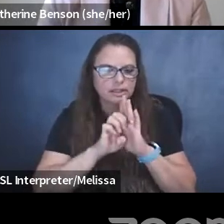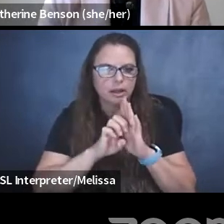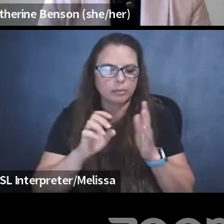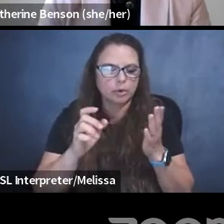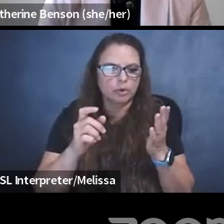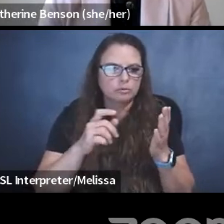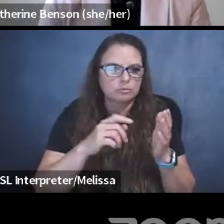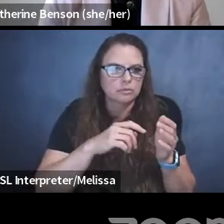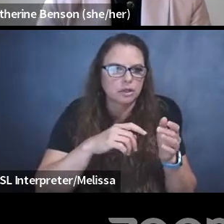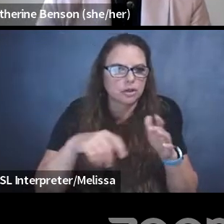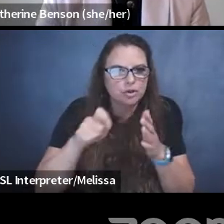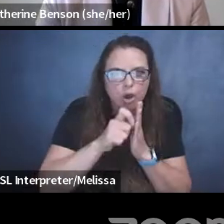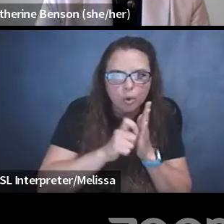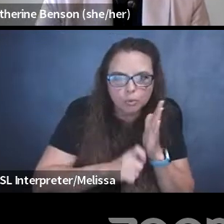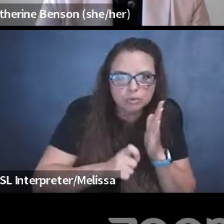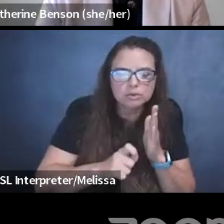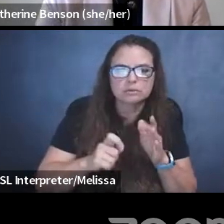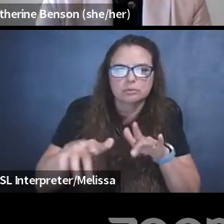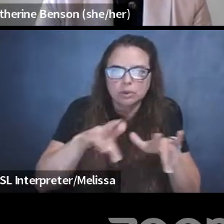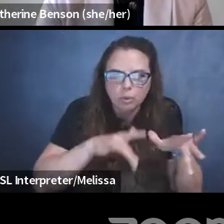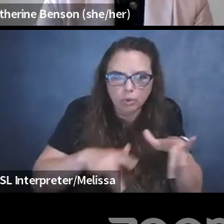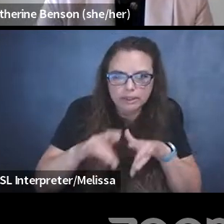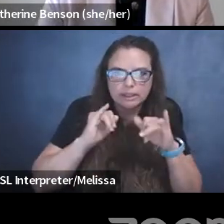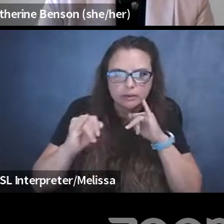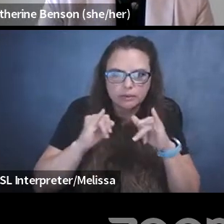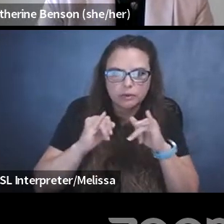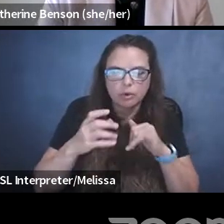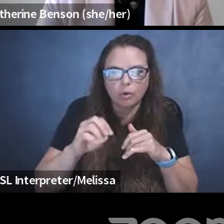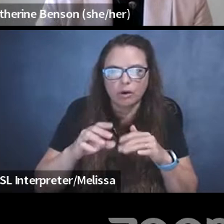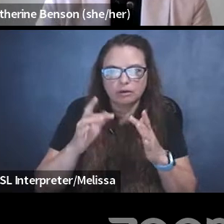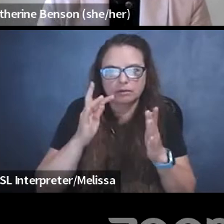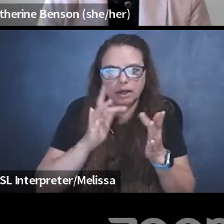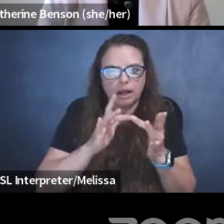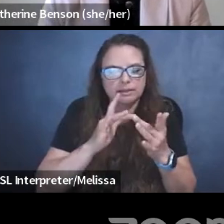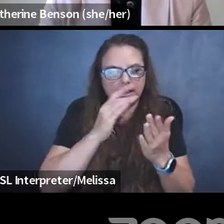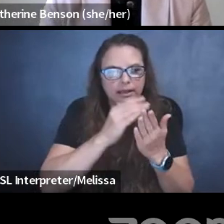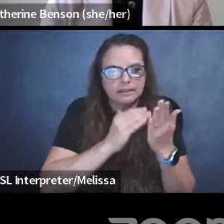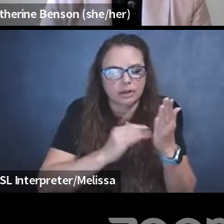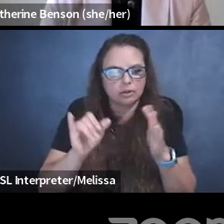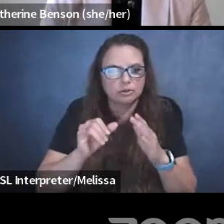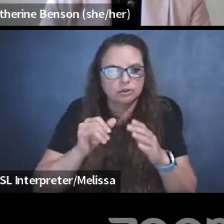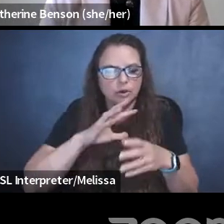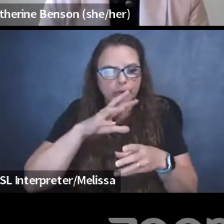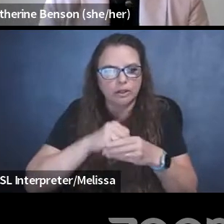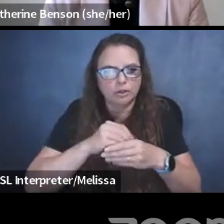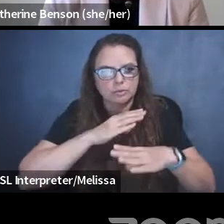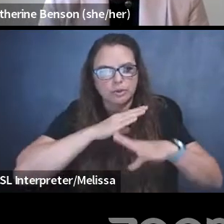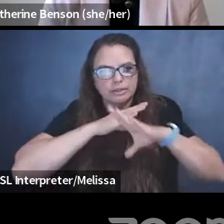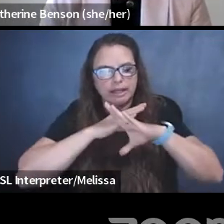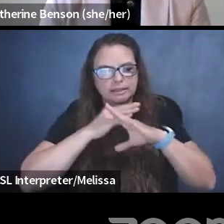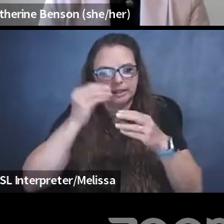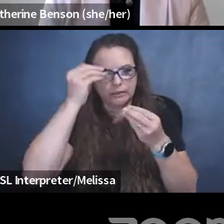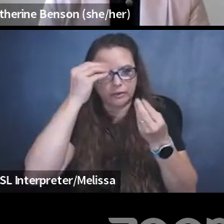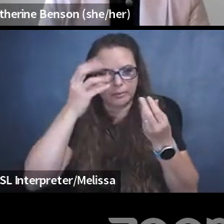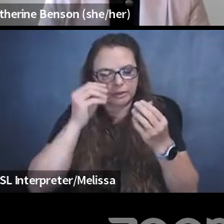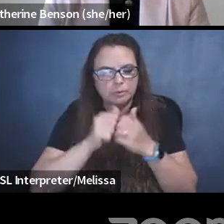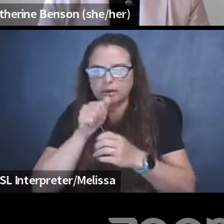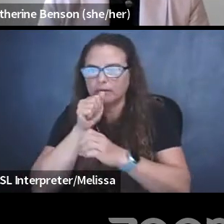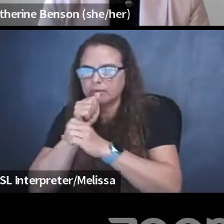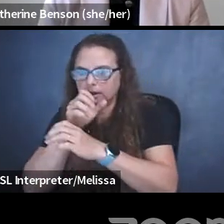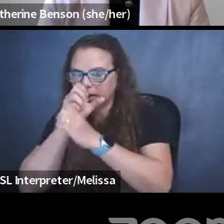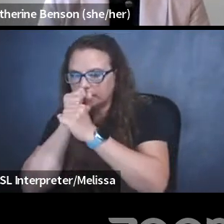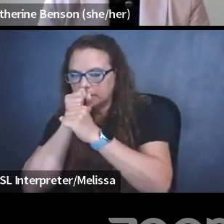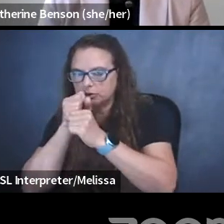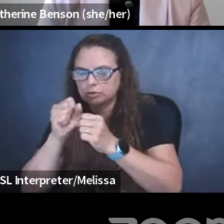of interviews, or source contact lists. It also includes protecting communications with confidential sources, as well as those whose